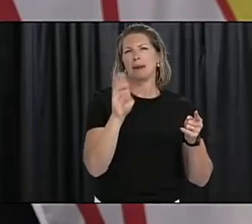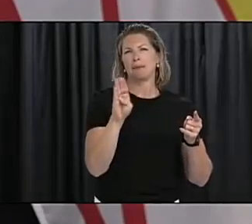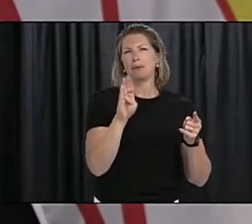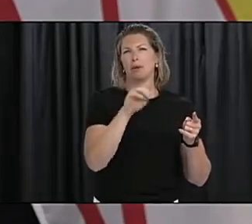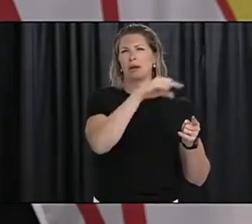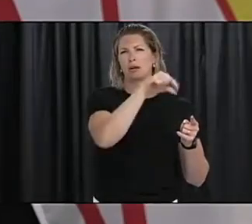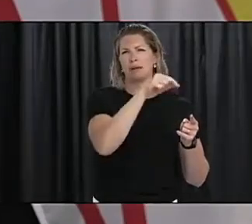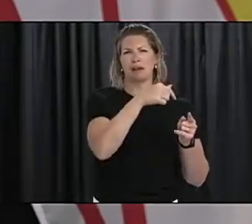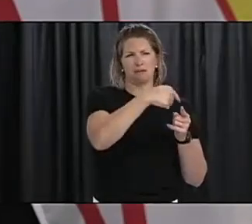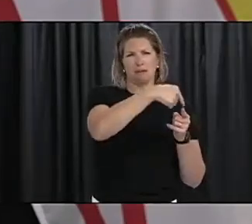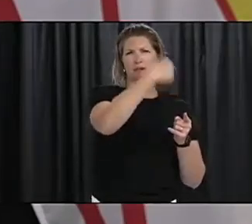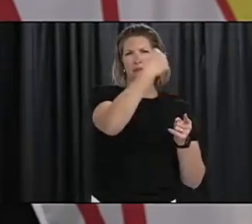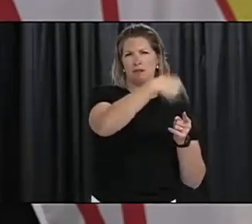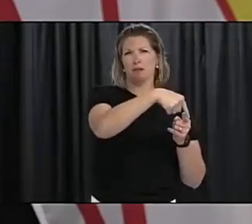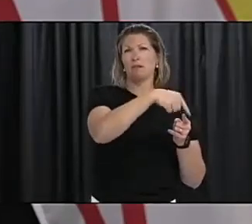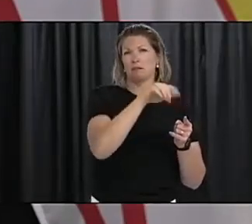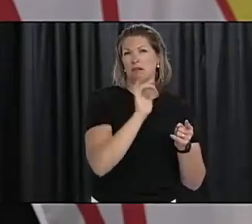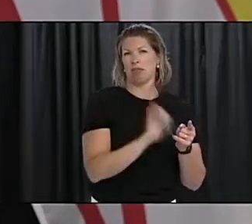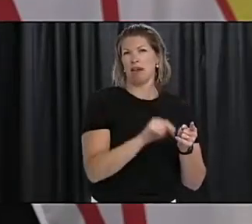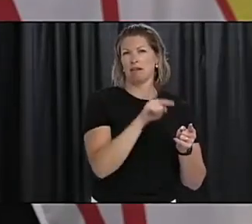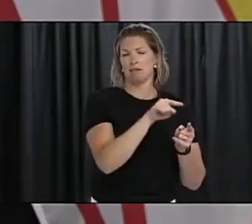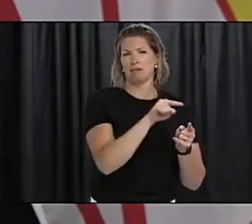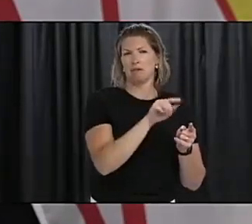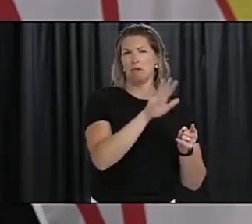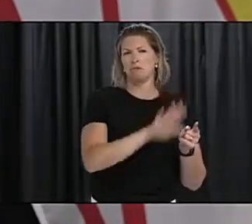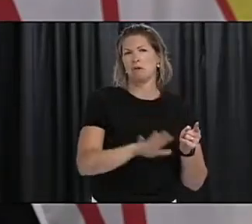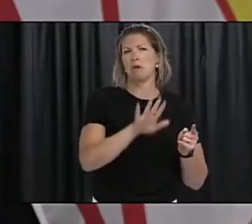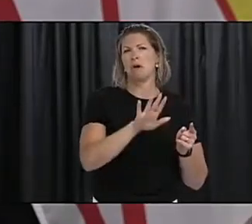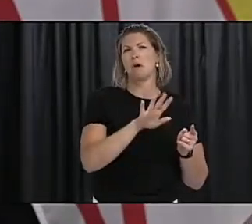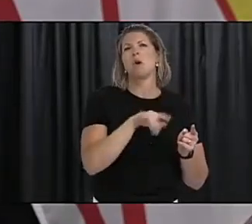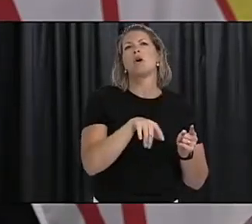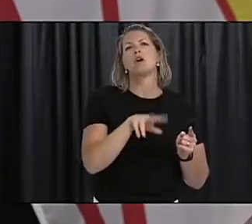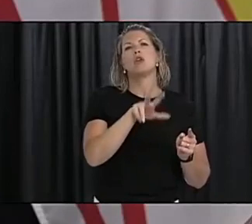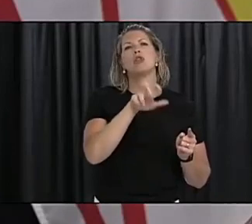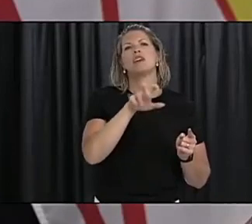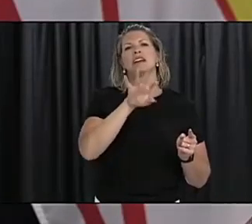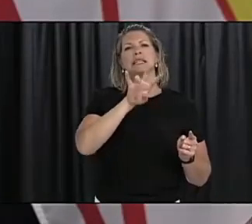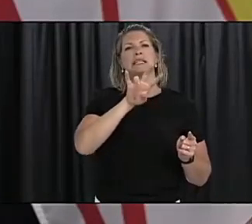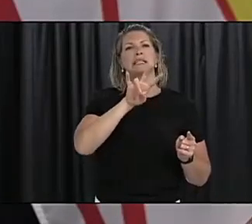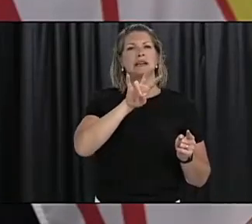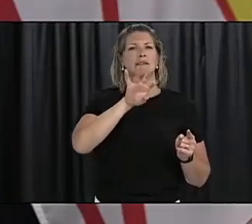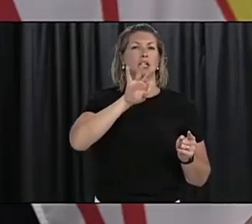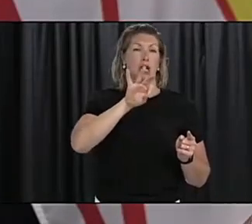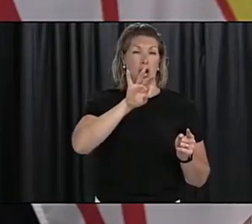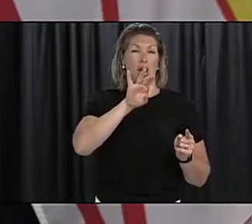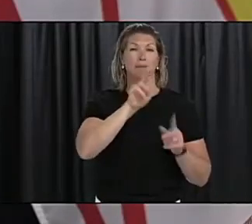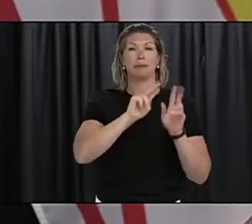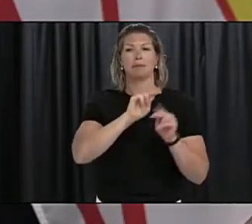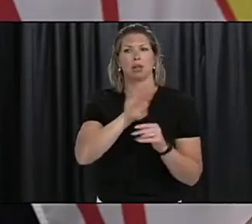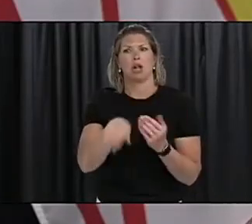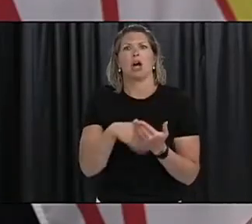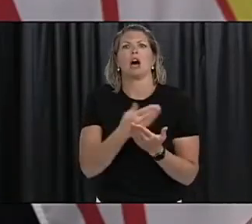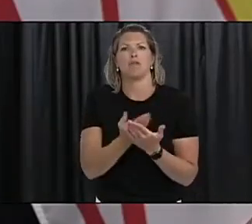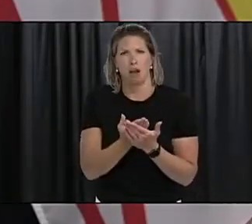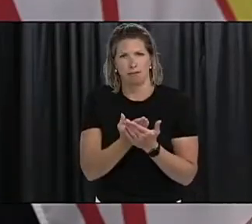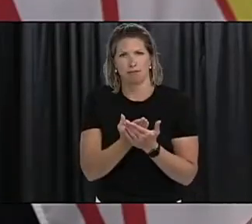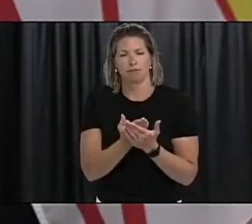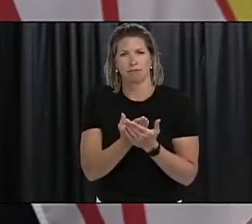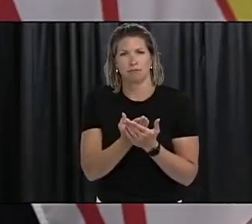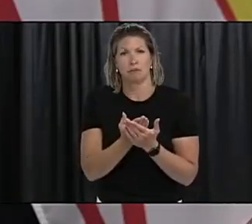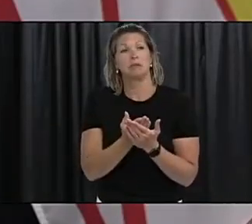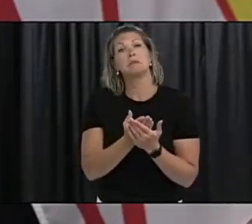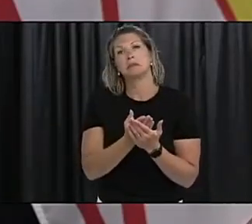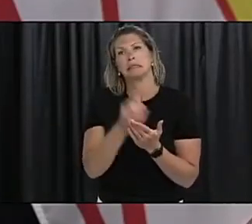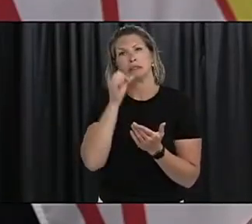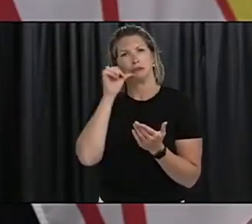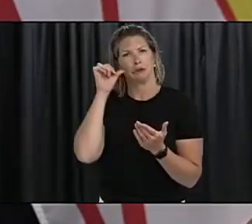the 1,049, there were some 370 people came through that part of the province. And this has been consistent around the 40